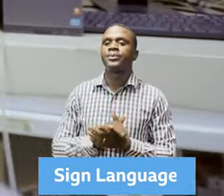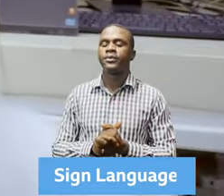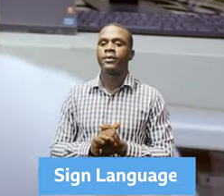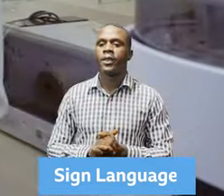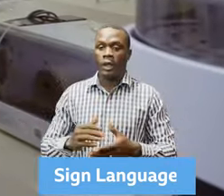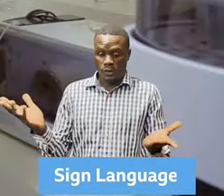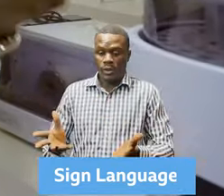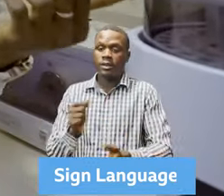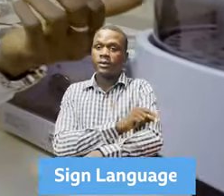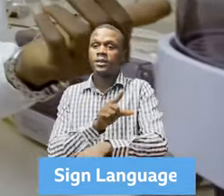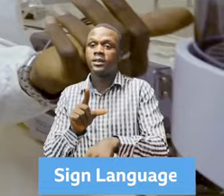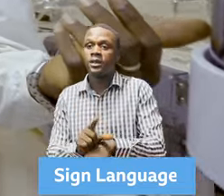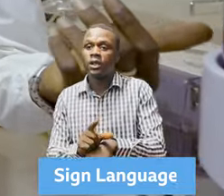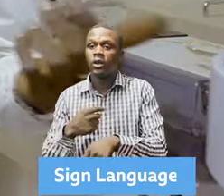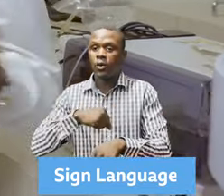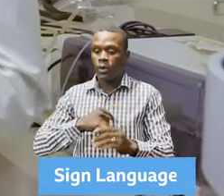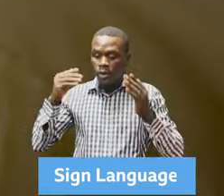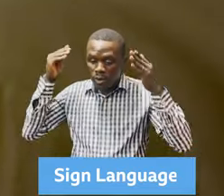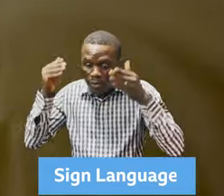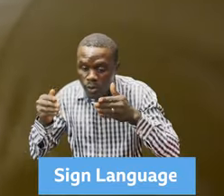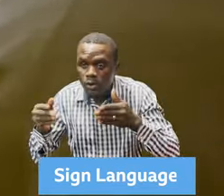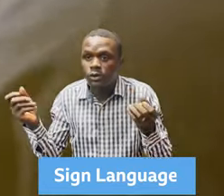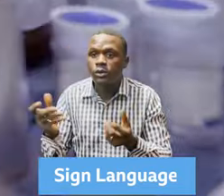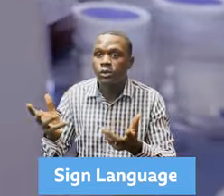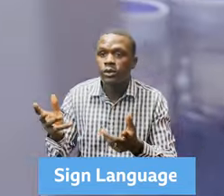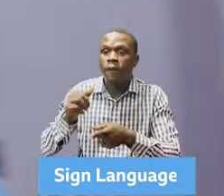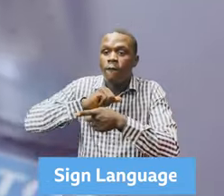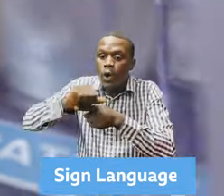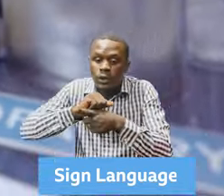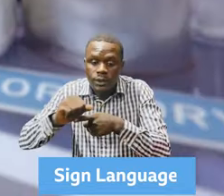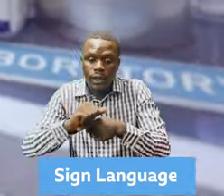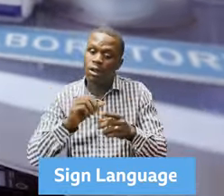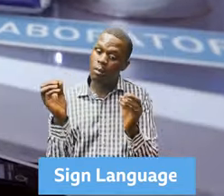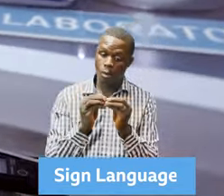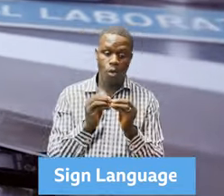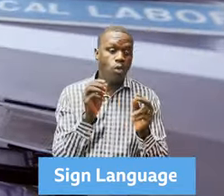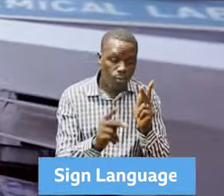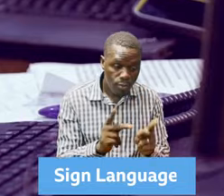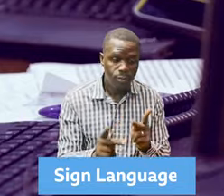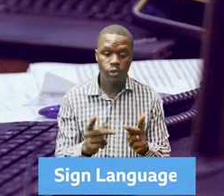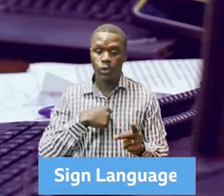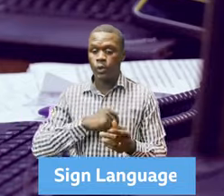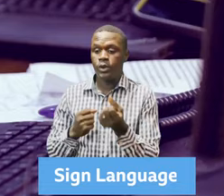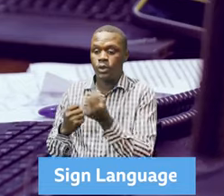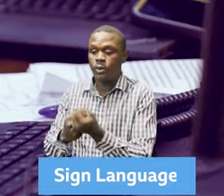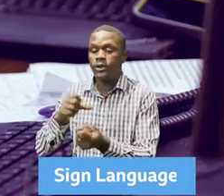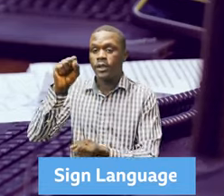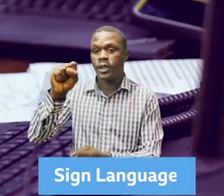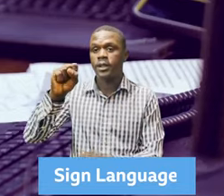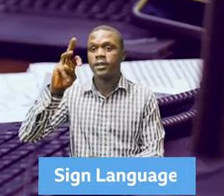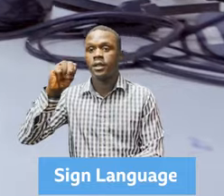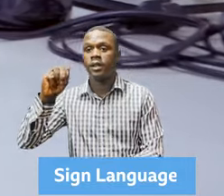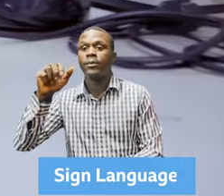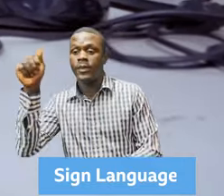our support in Sierra Leone focuses more on trade and economic competitiveness, while we support SMEs on standards and